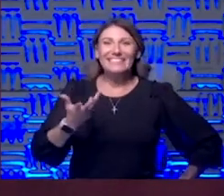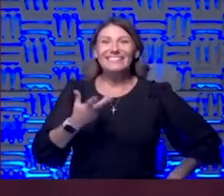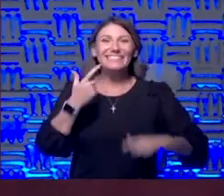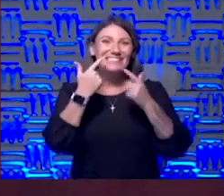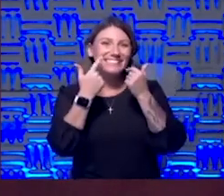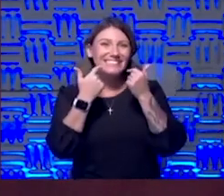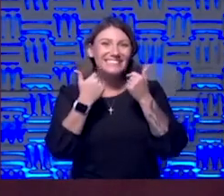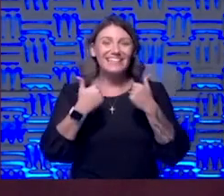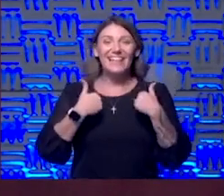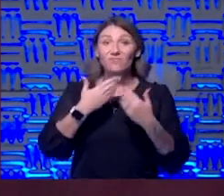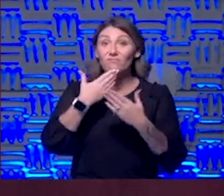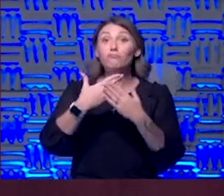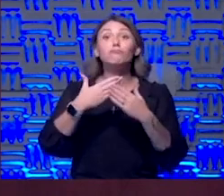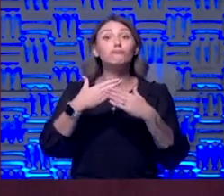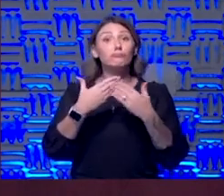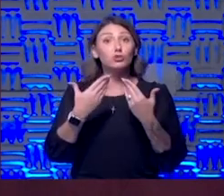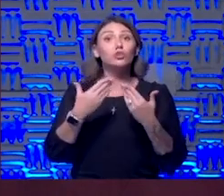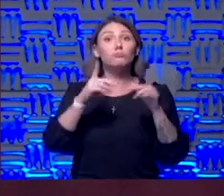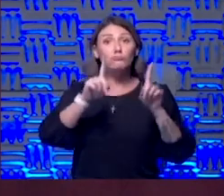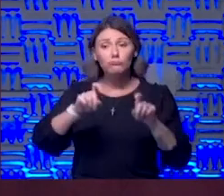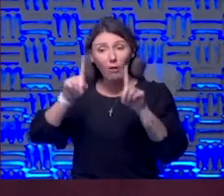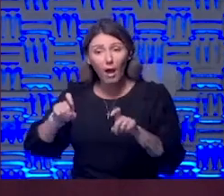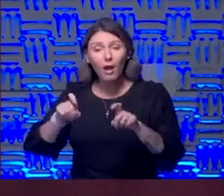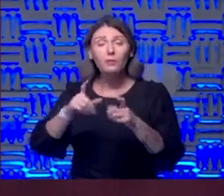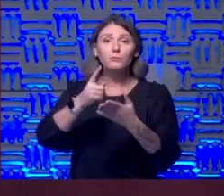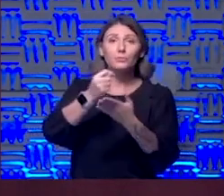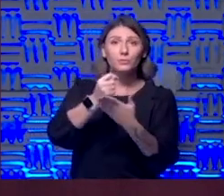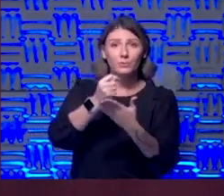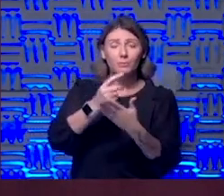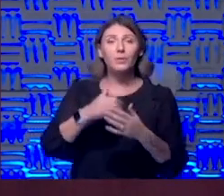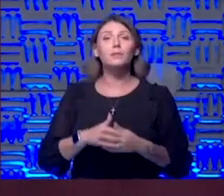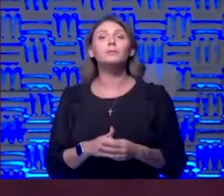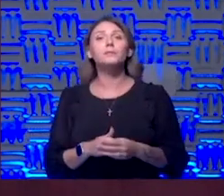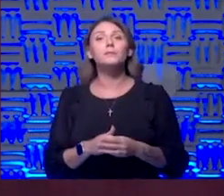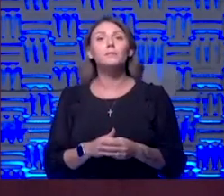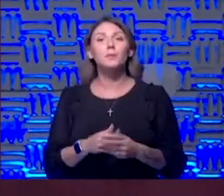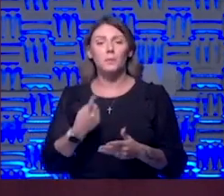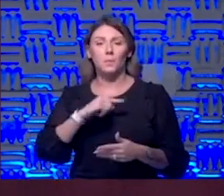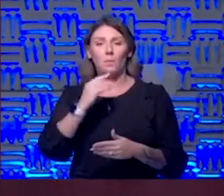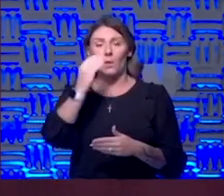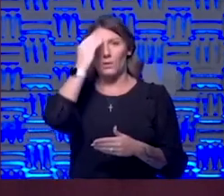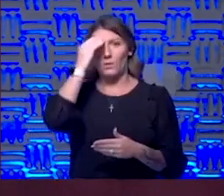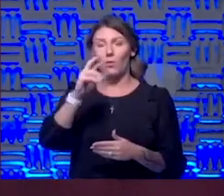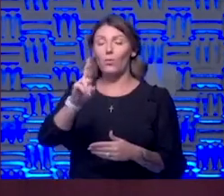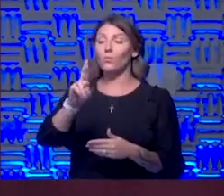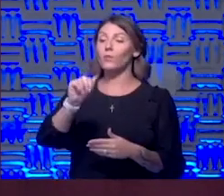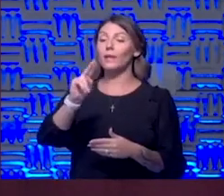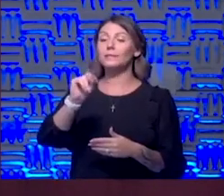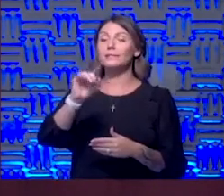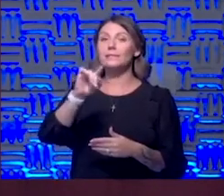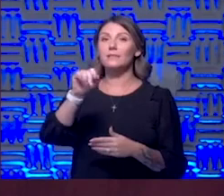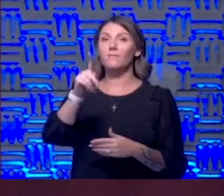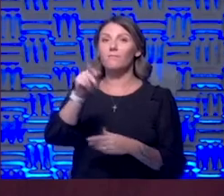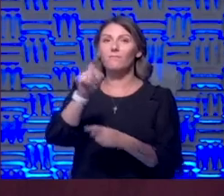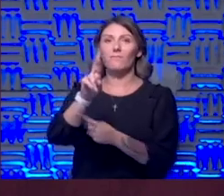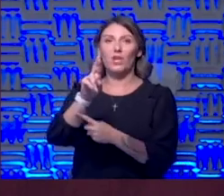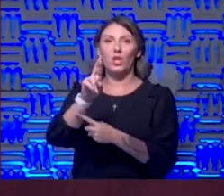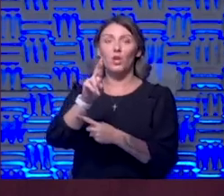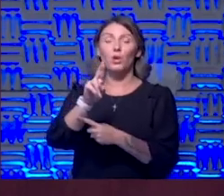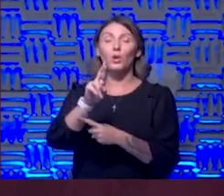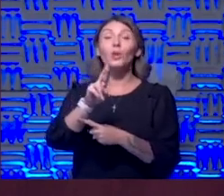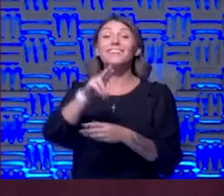so we have some very good trials and some treatments you know the we we know that remdesivir in the correct